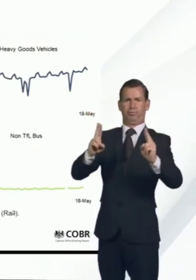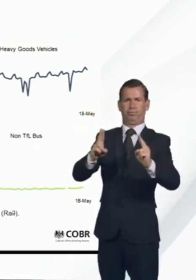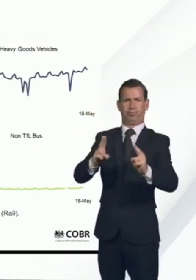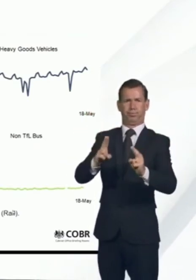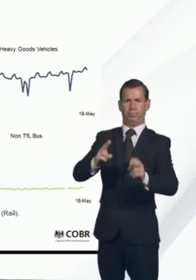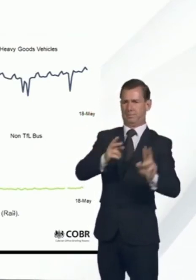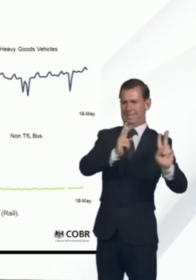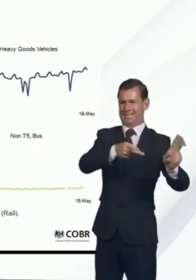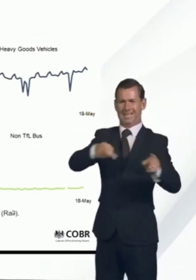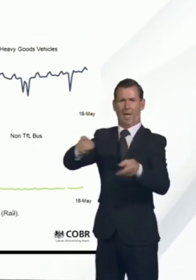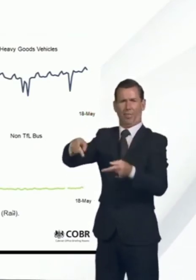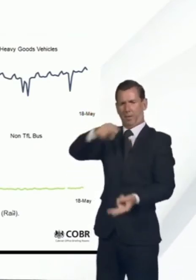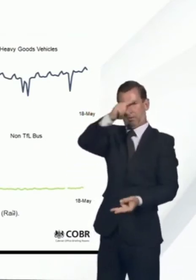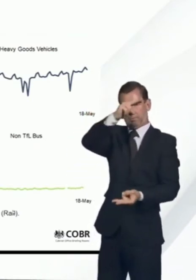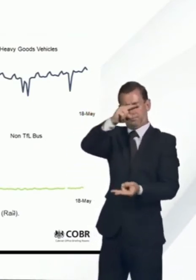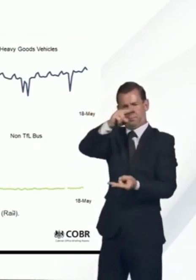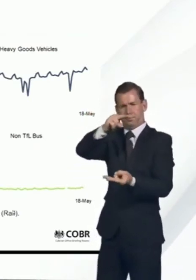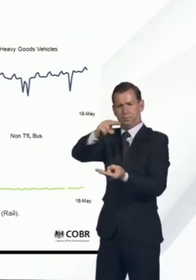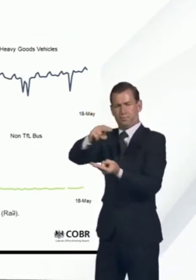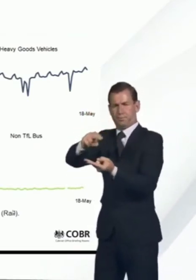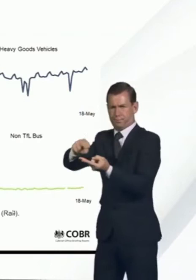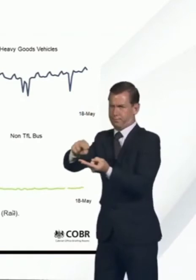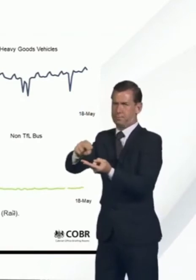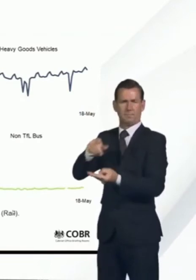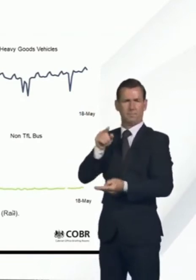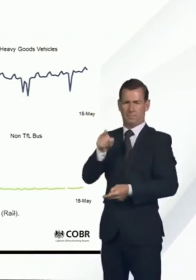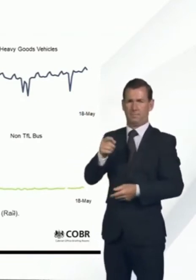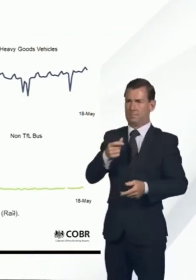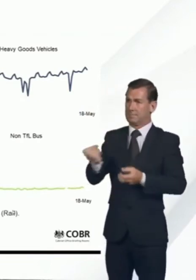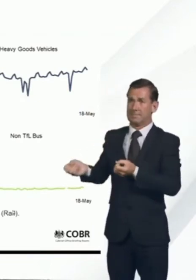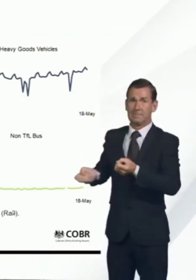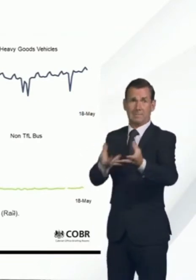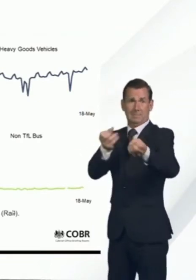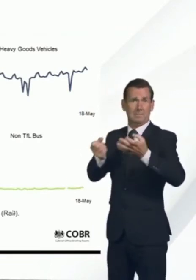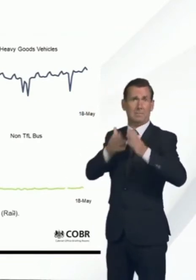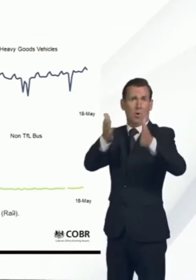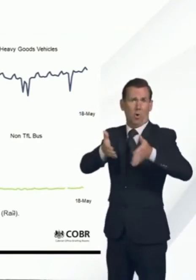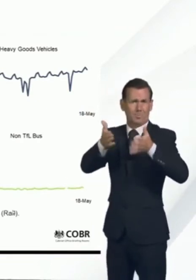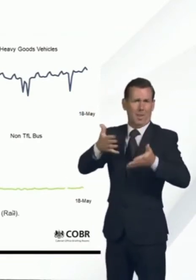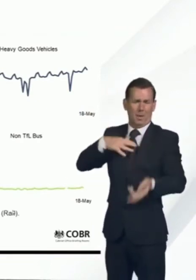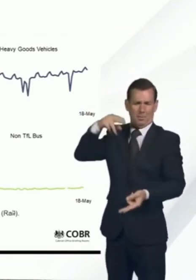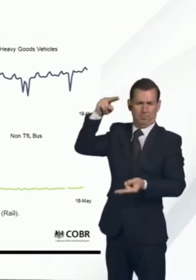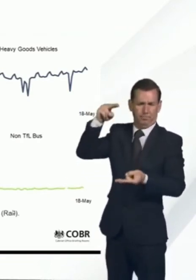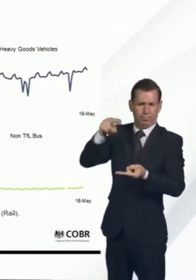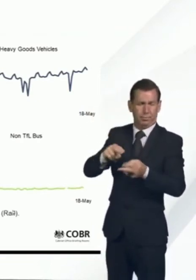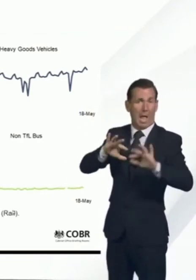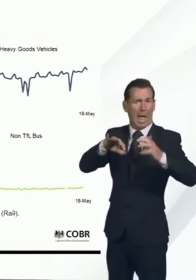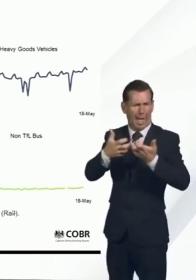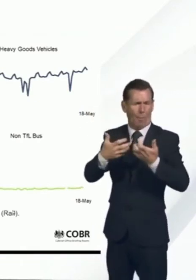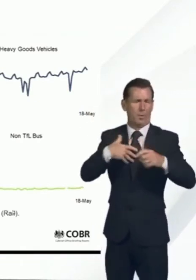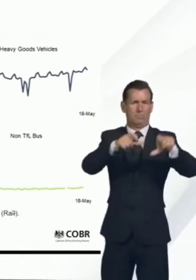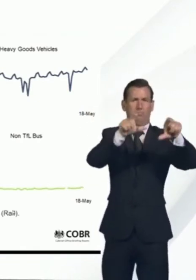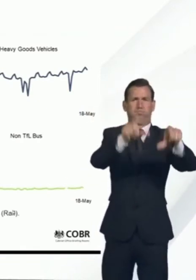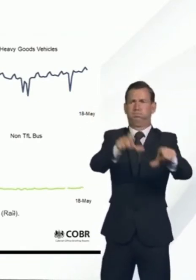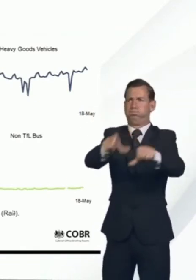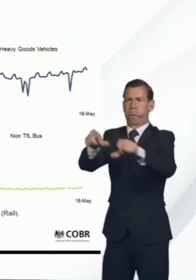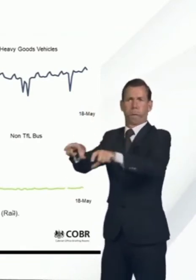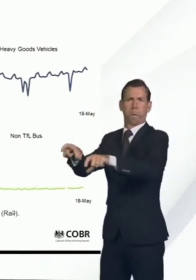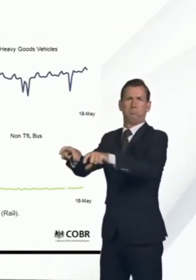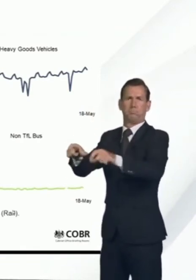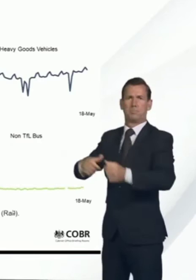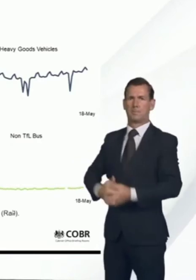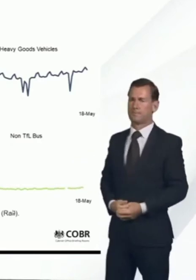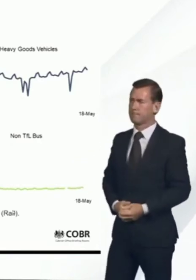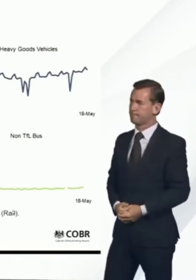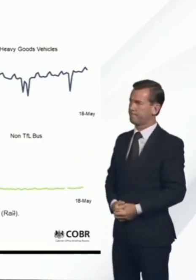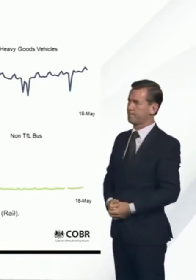of deaths that we have unfortunately seen, and the number of admissions to the NHS and the pressure on the NHS. So this